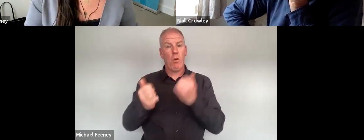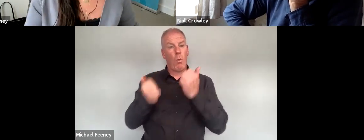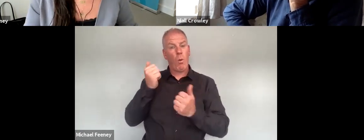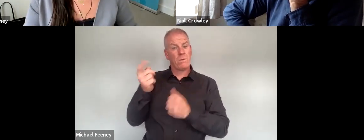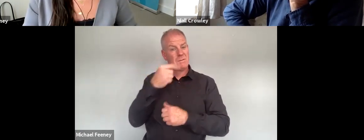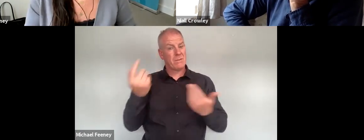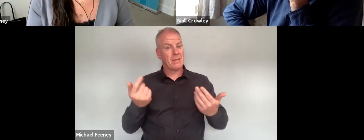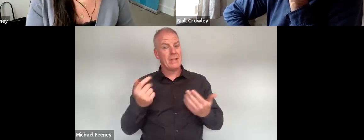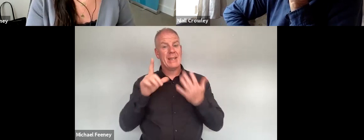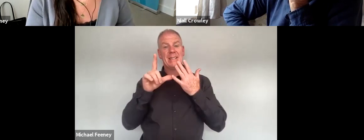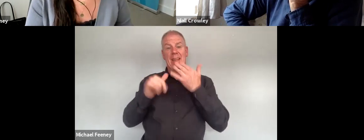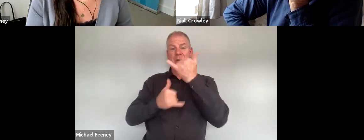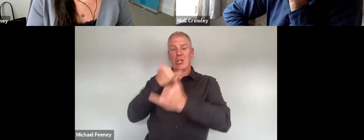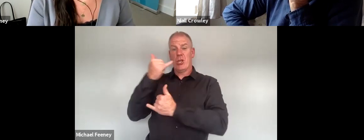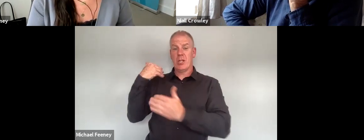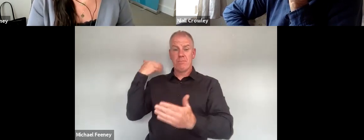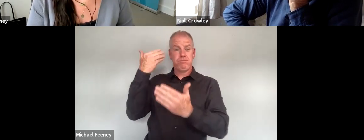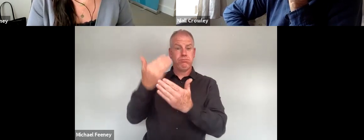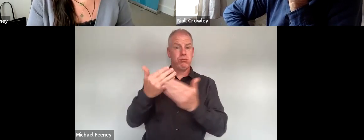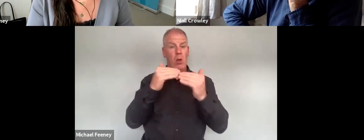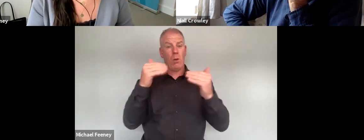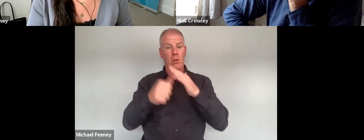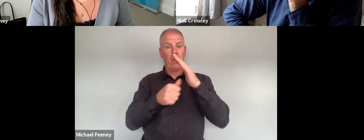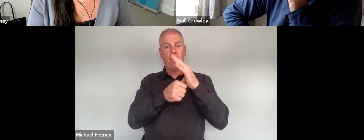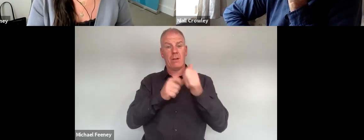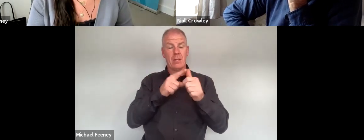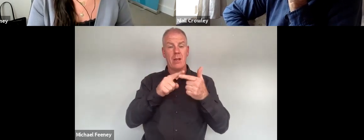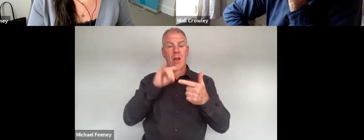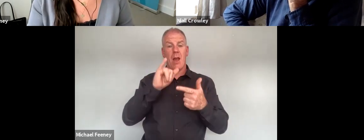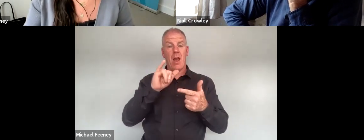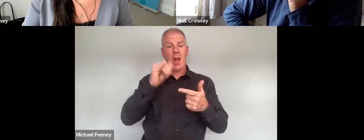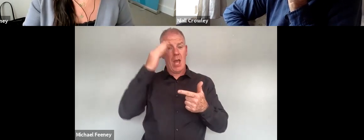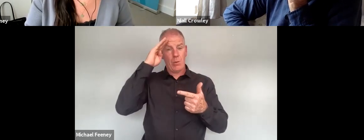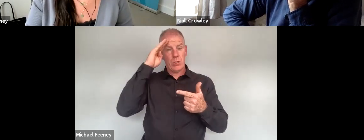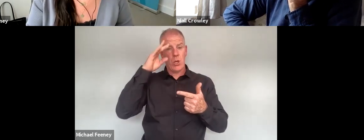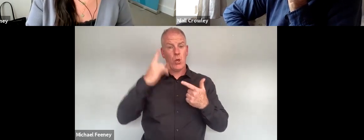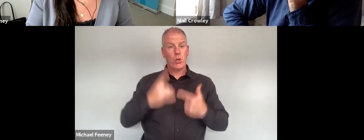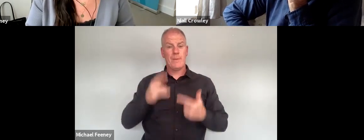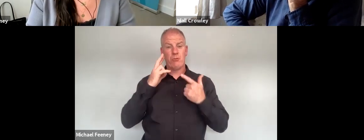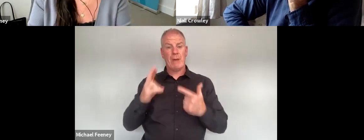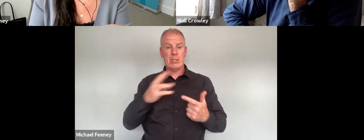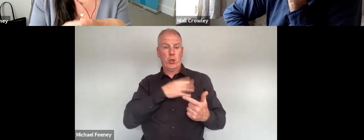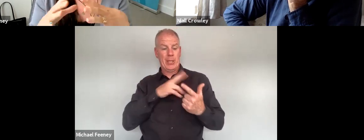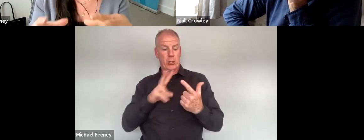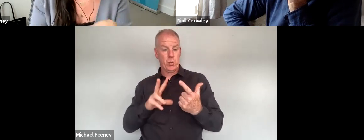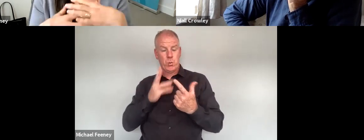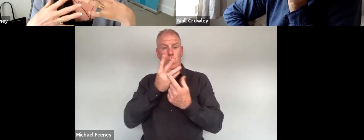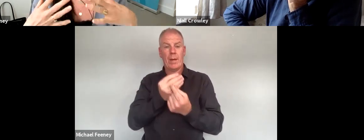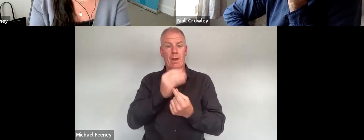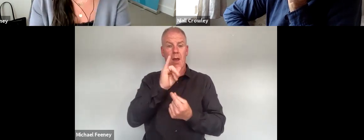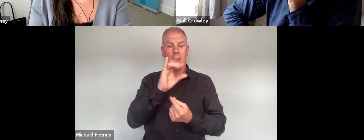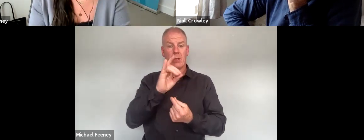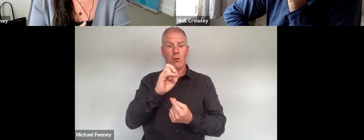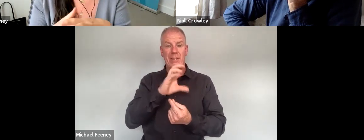it's seven years since the equality authority and the Irish Human Rights Commission were formally merged and although a new organization